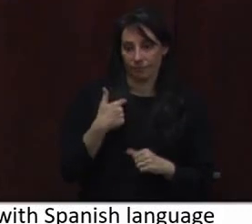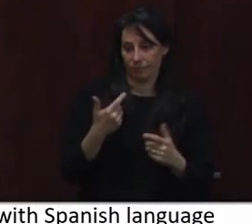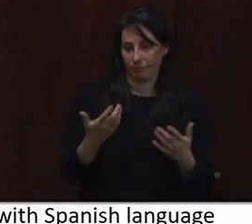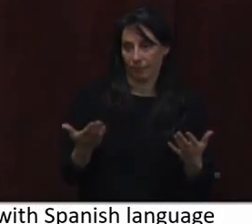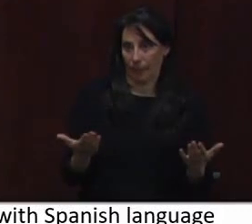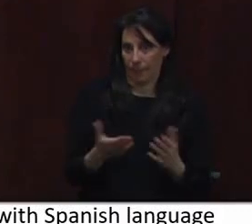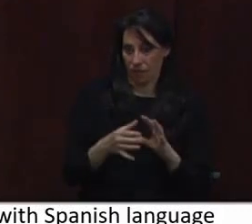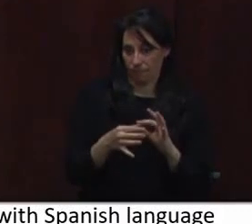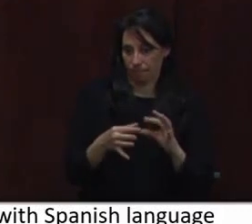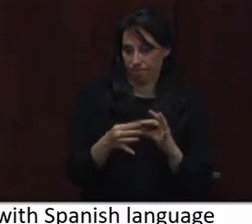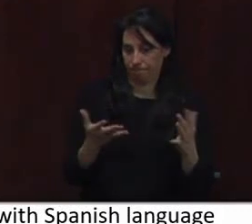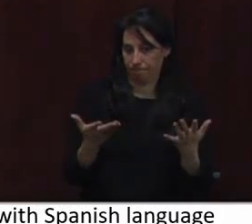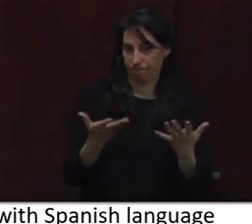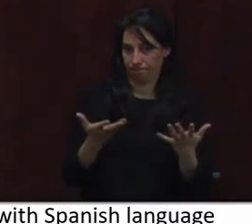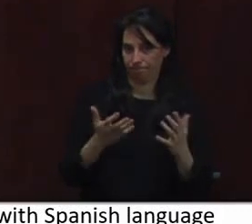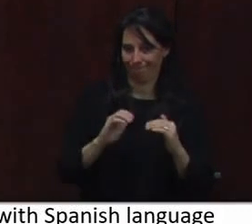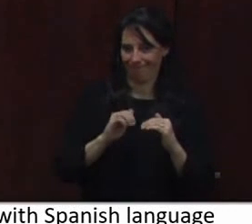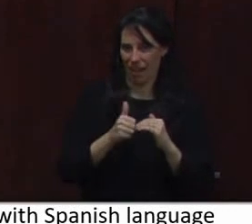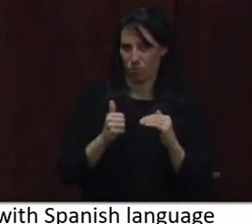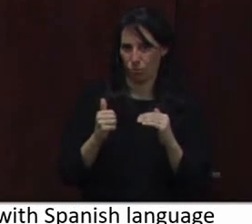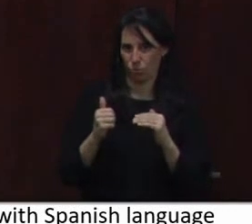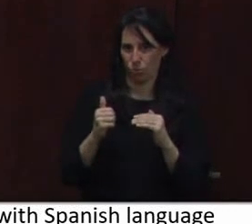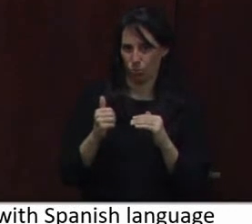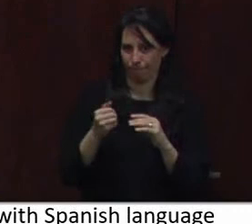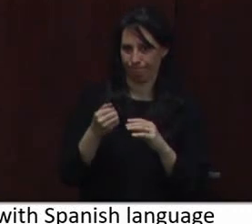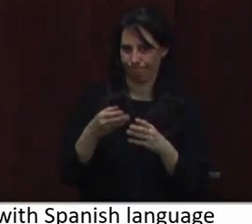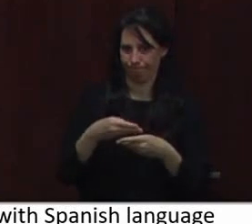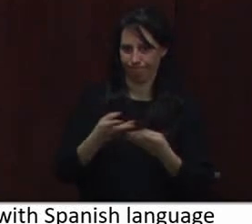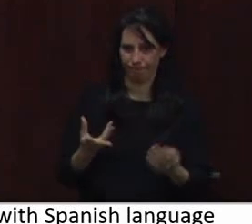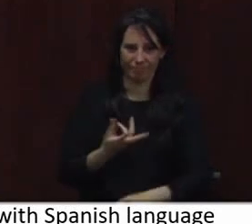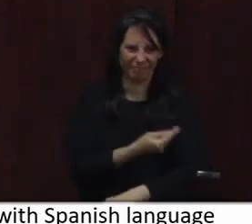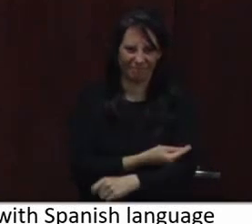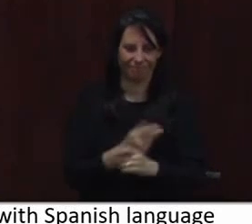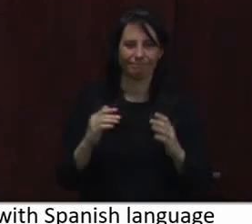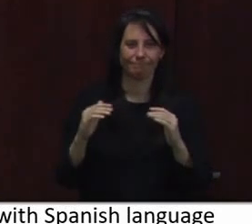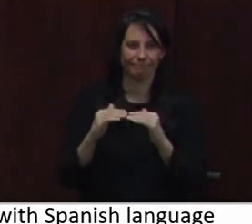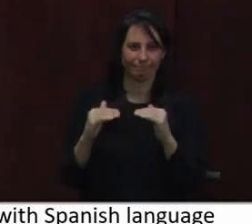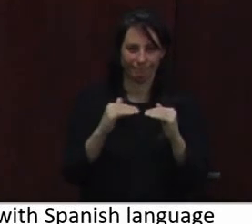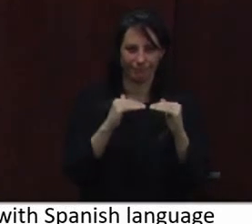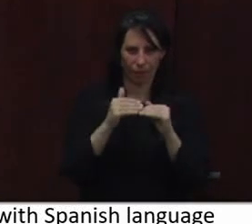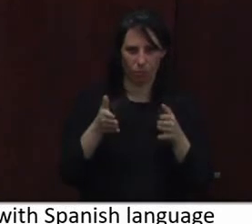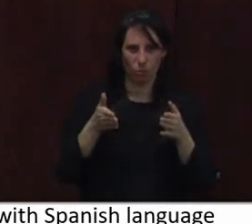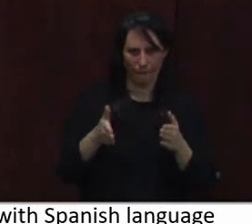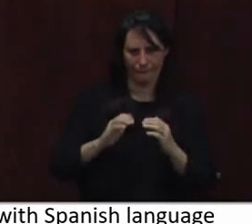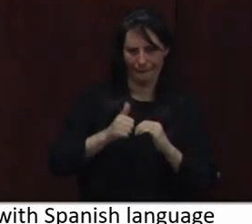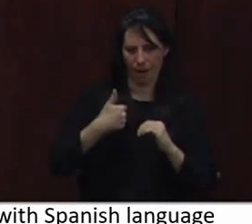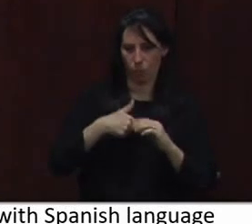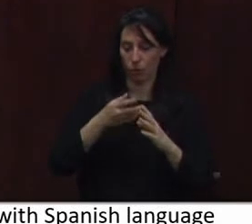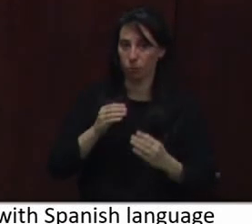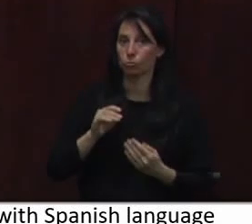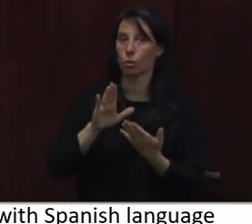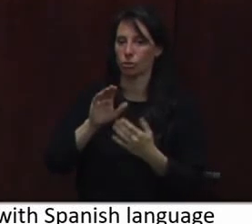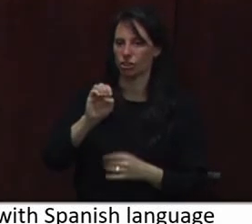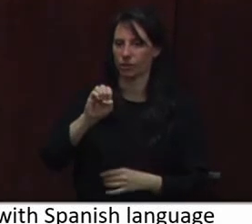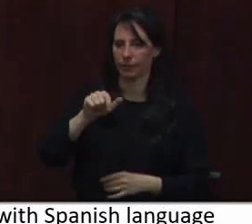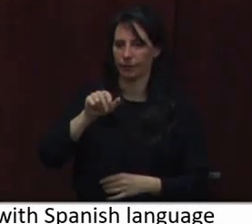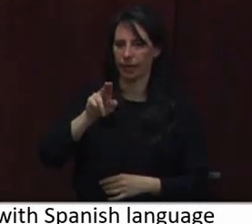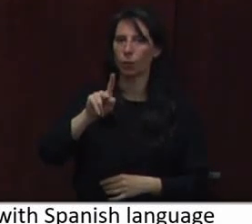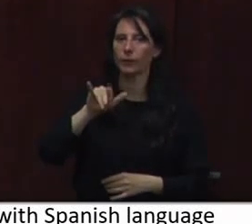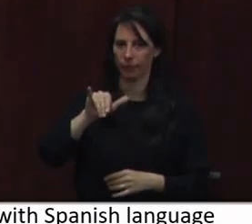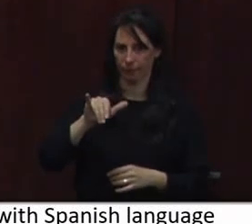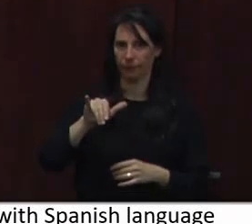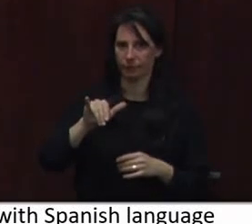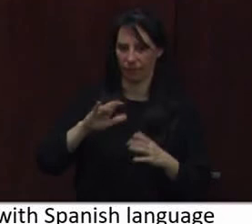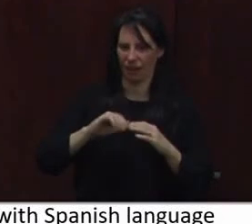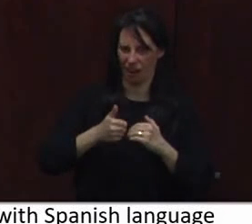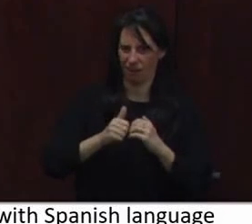and some of the concrete measures within that strategy for our vaccine